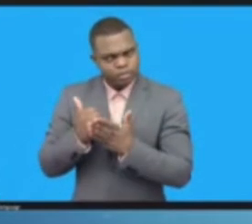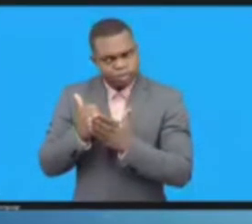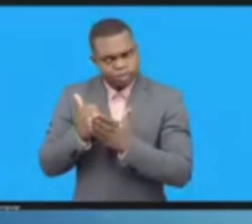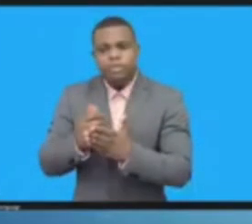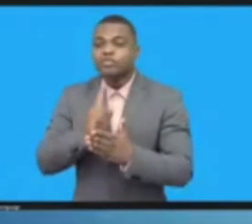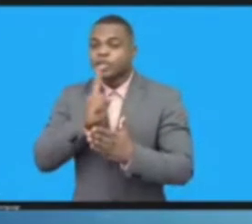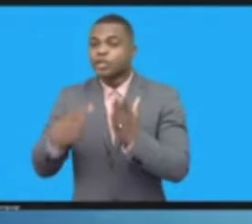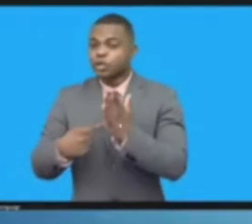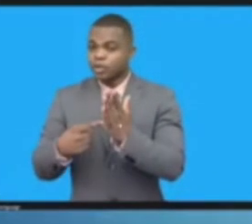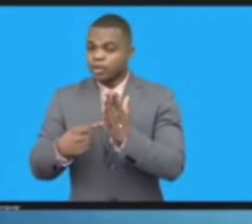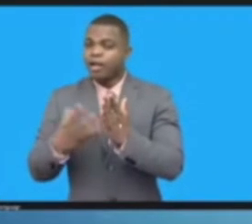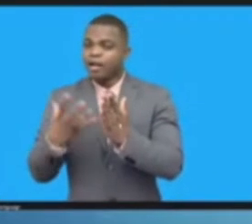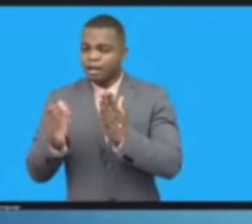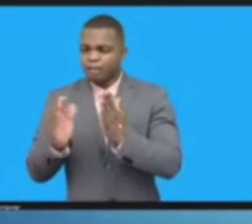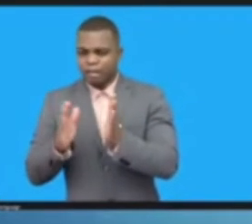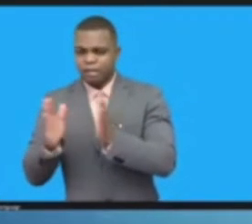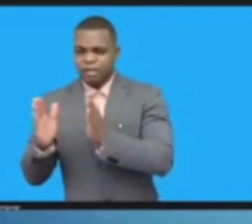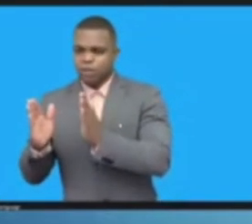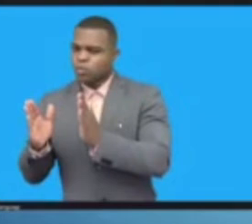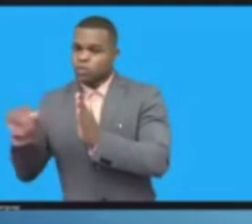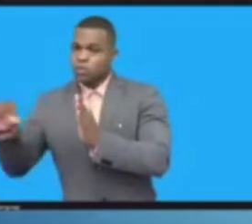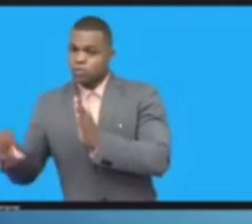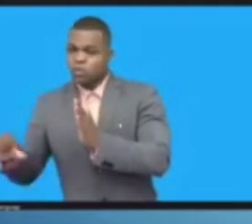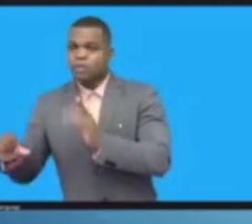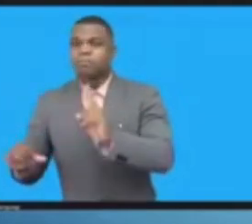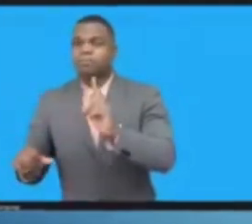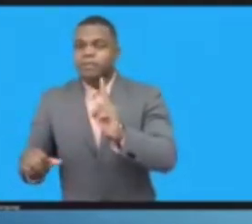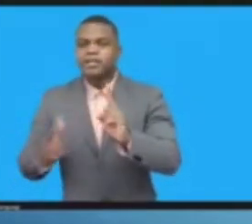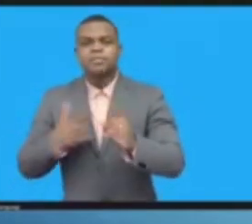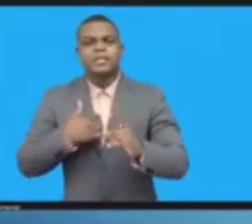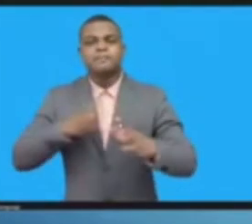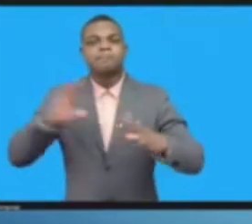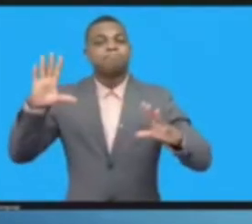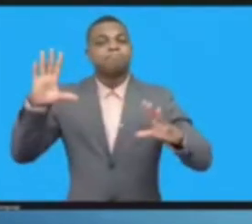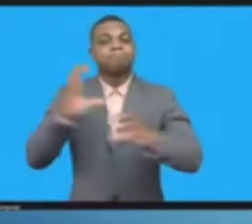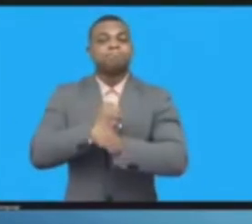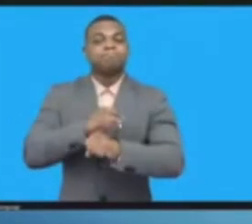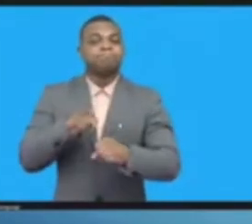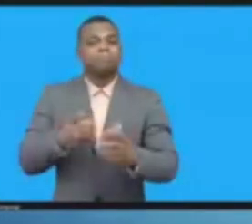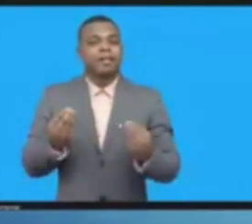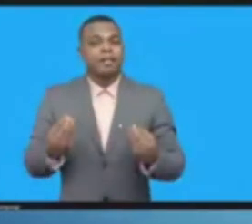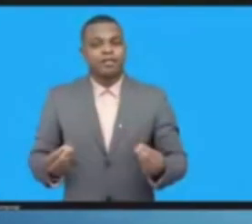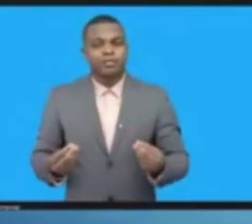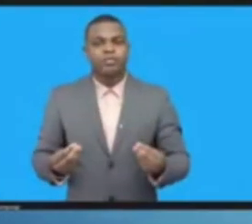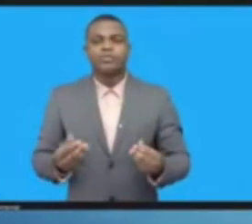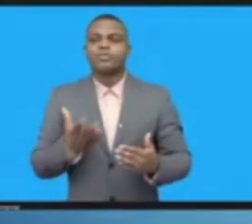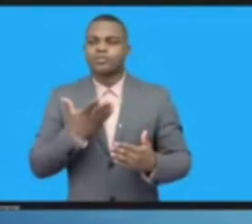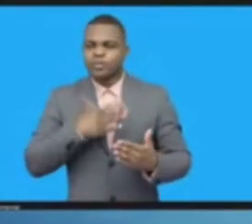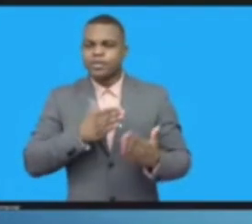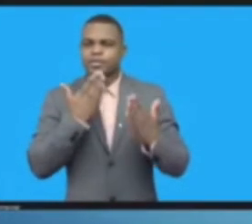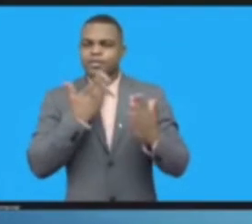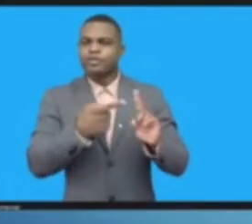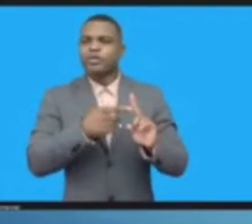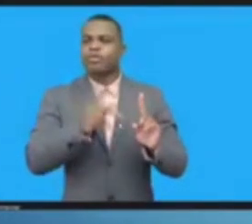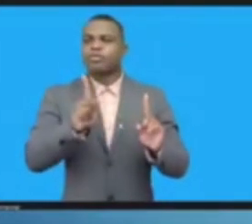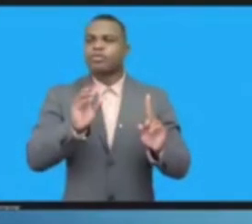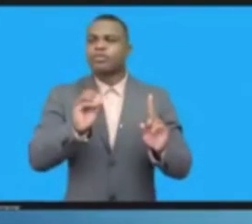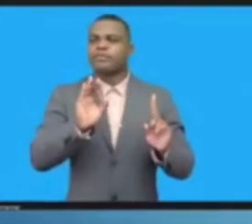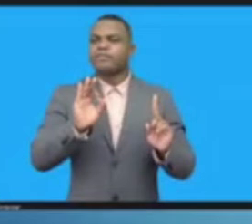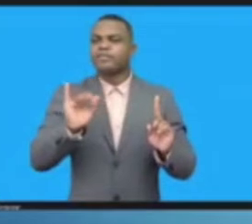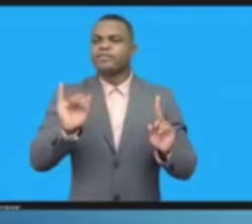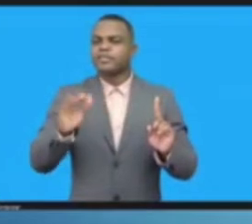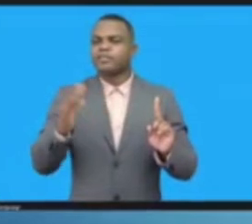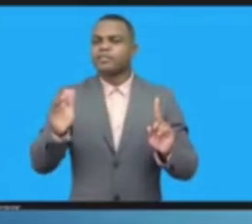he said, it is people, it is people who shape technology and decide what it